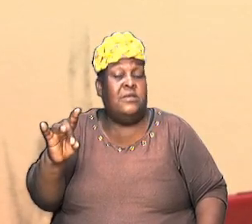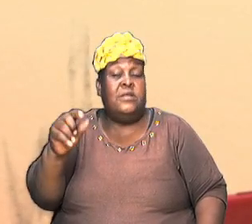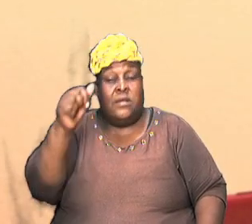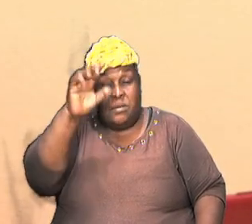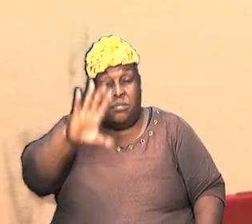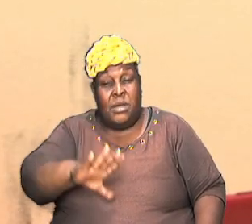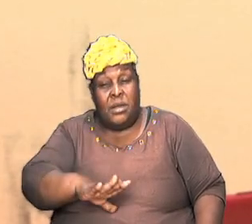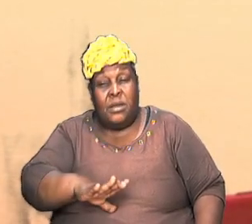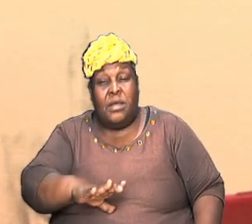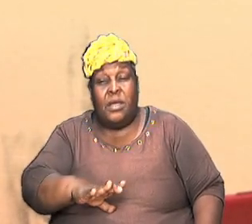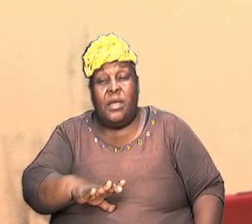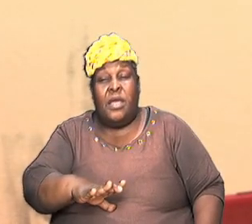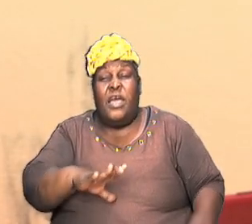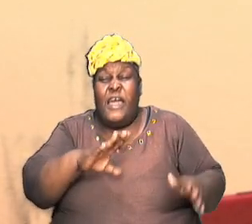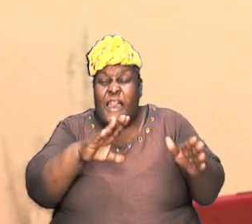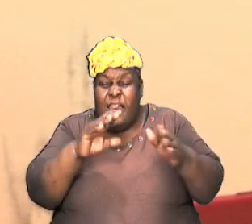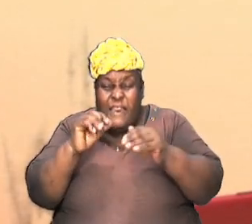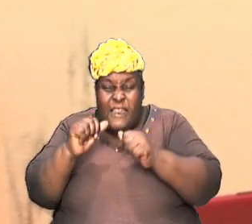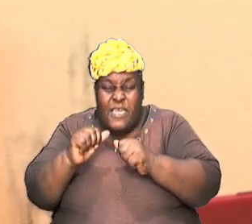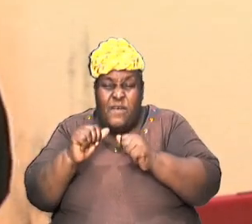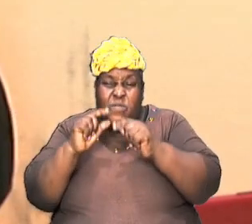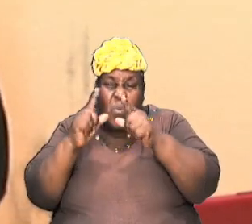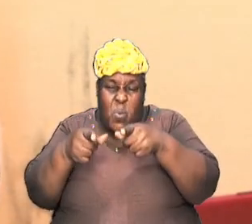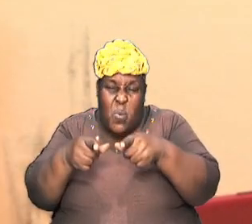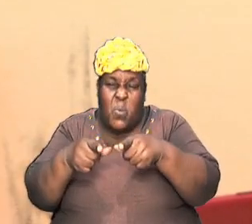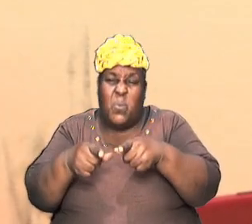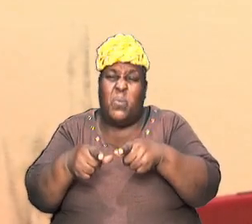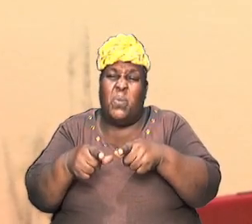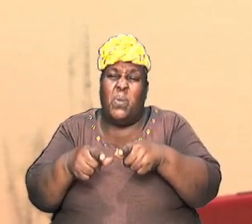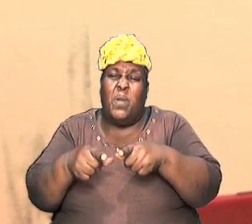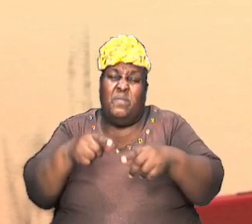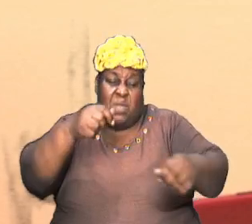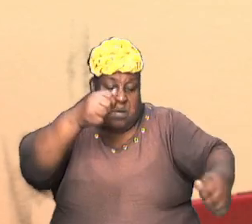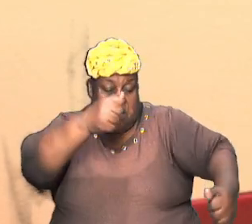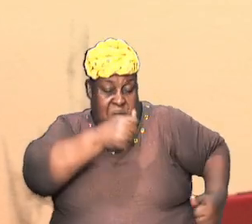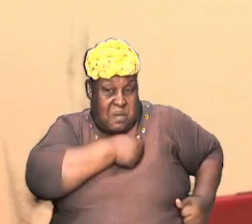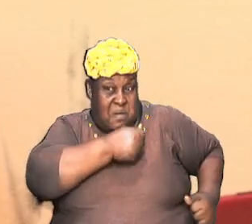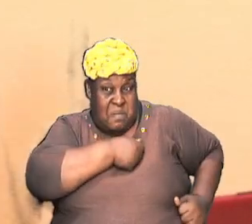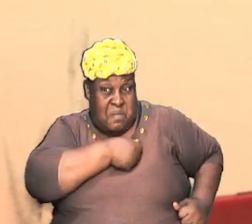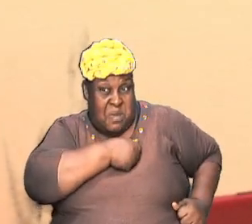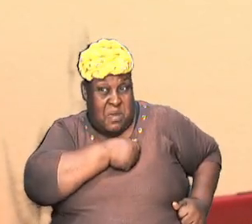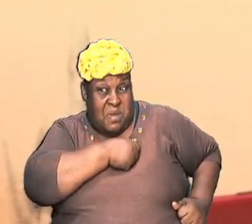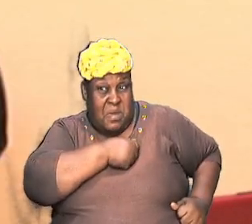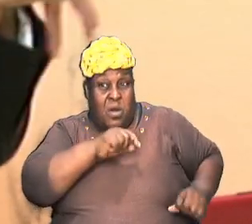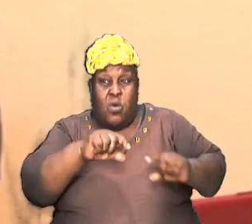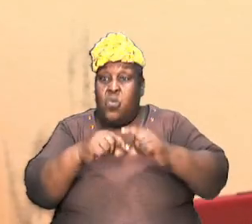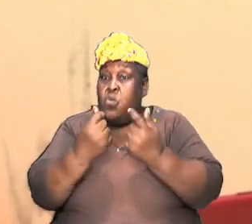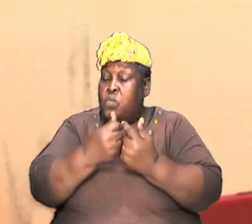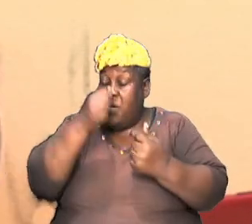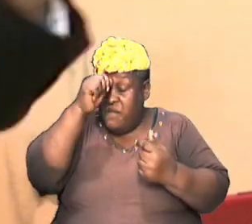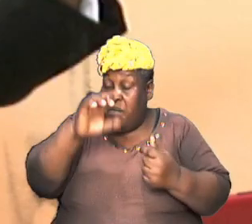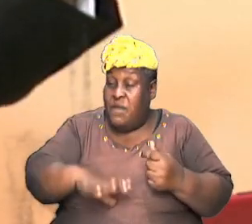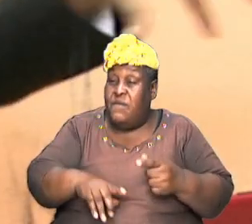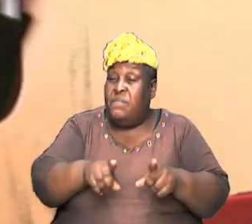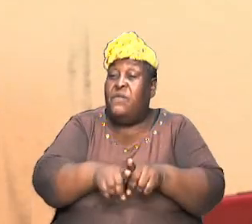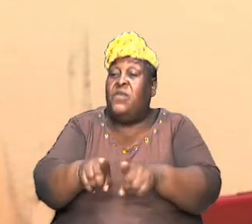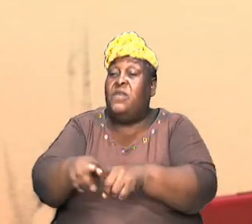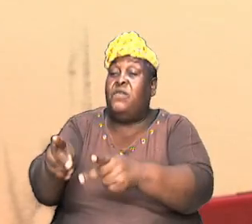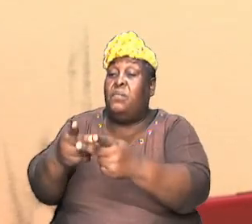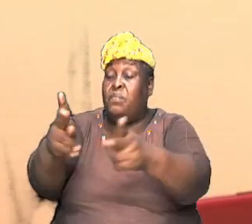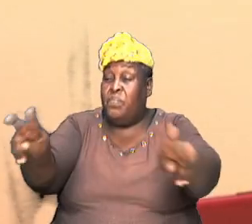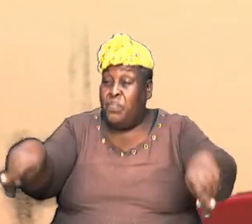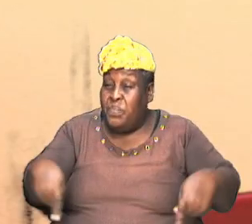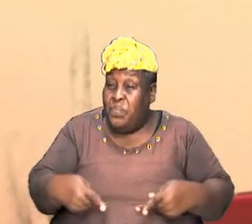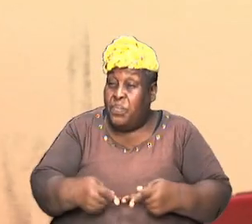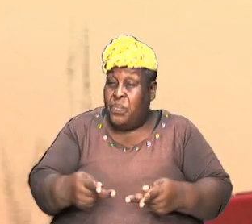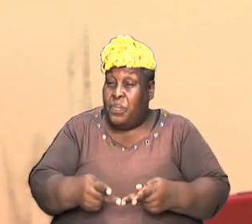they left to go after a marauding army group of men from different places and it says kings from